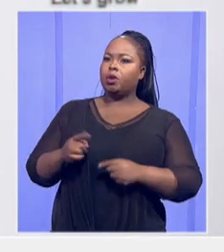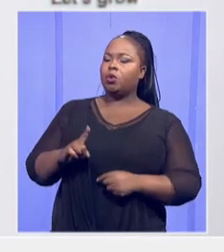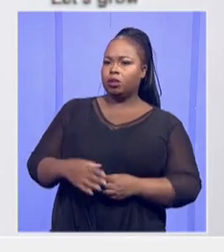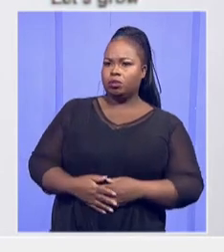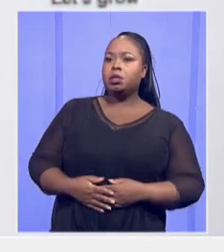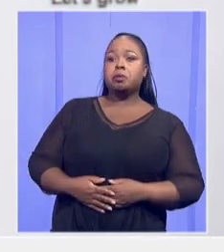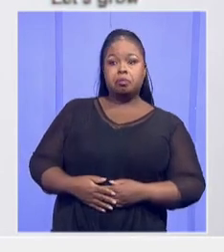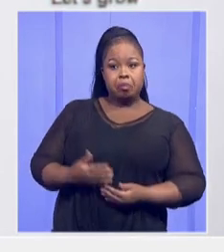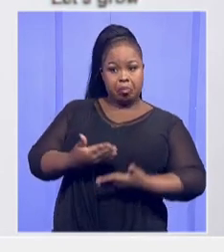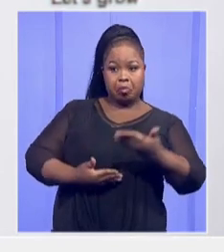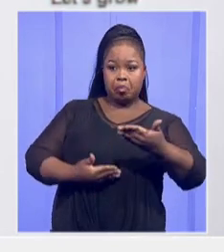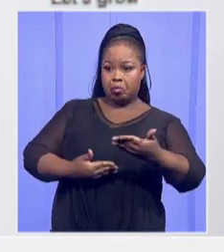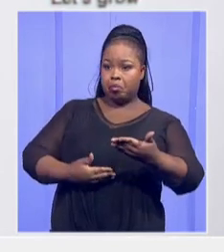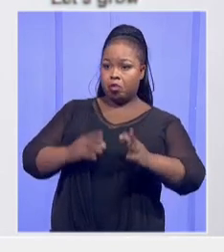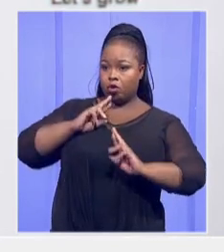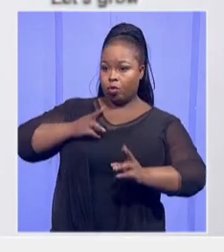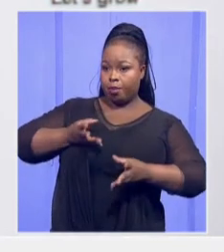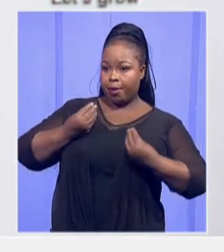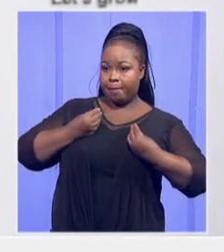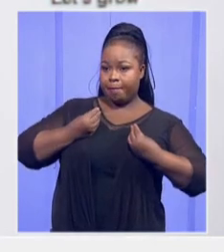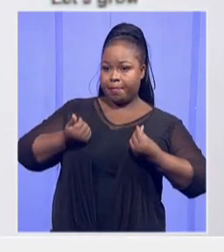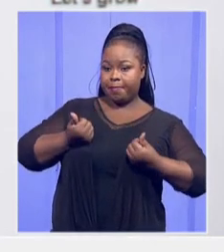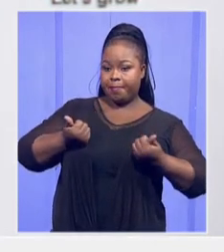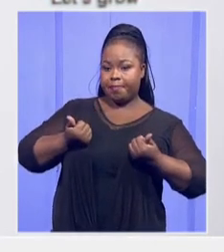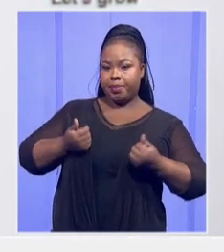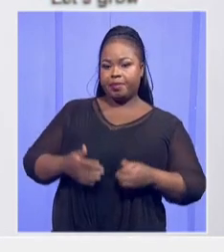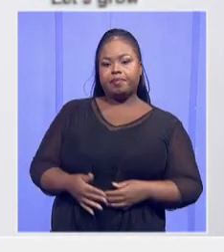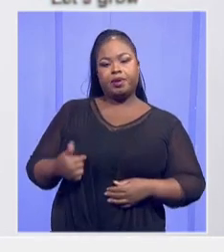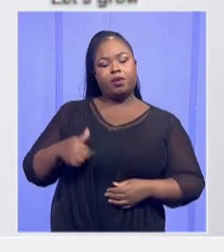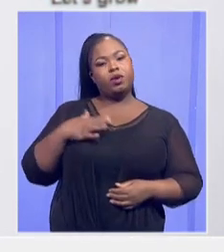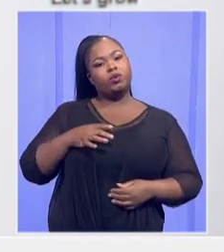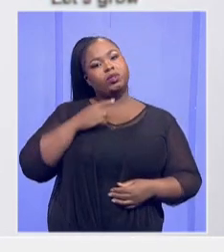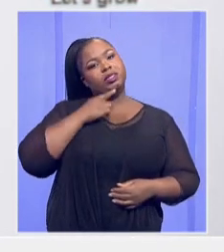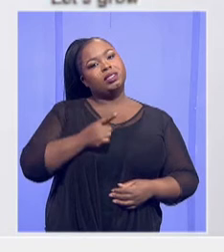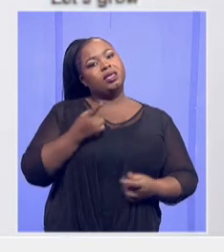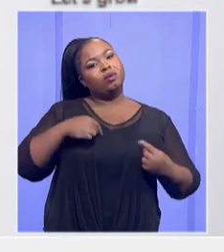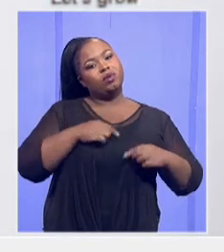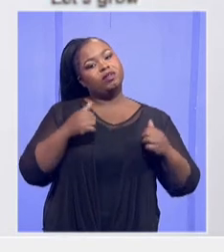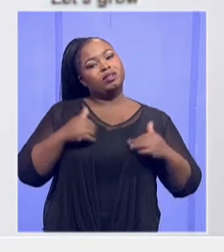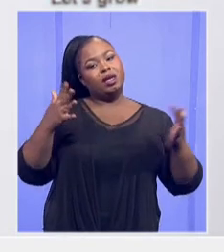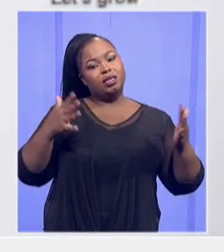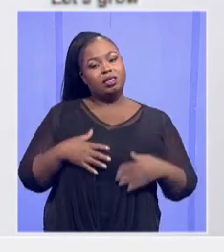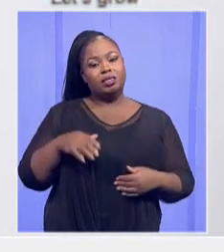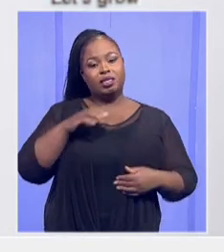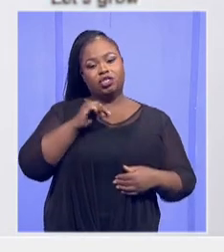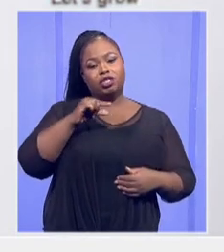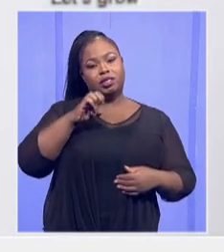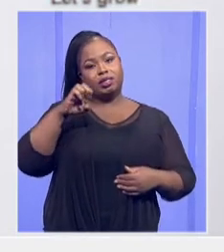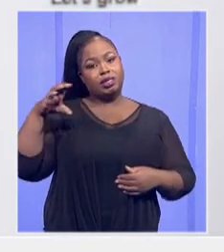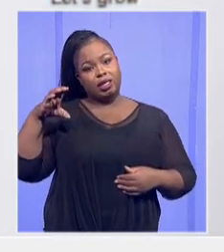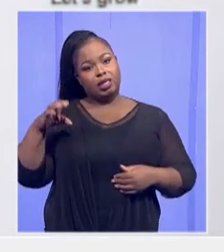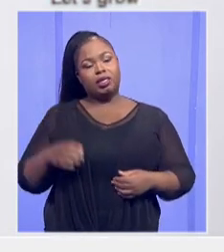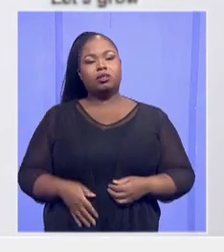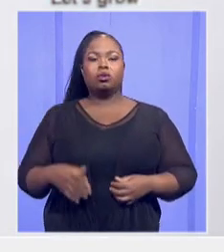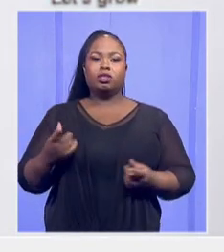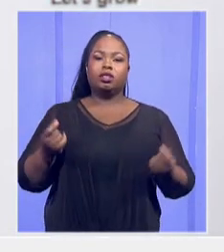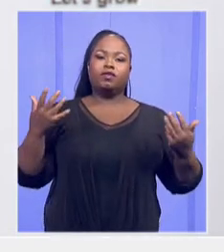the report. But I want to say we've started piloting the GEC. We've done it in